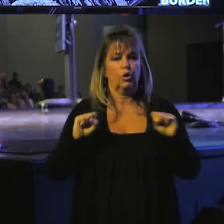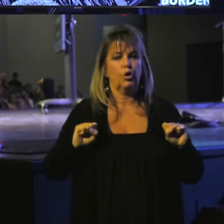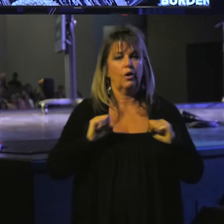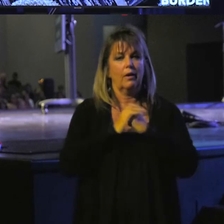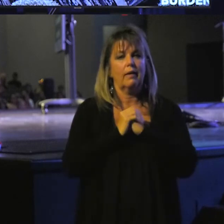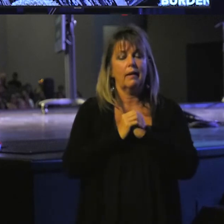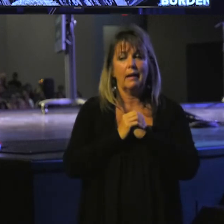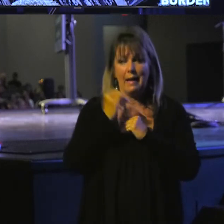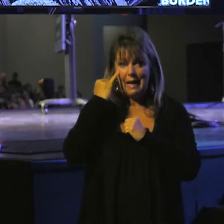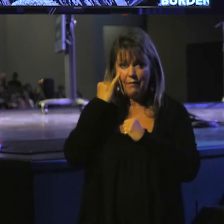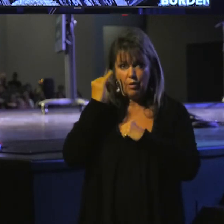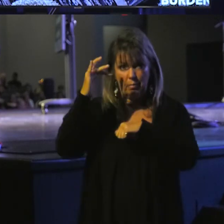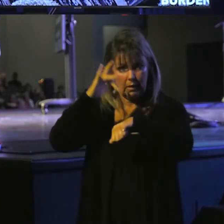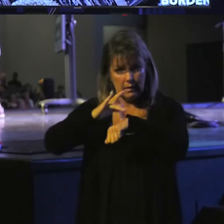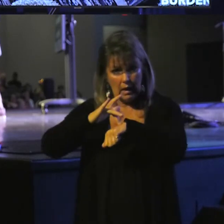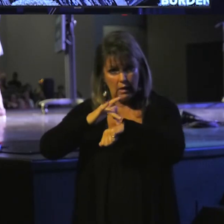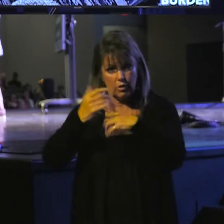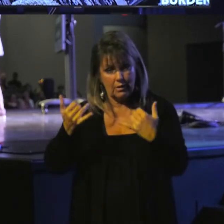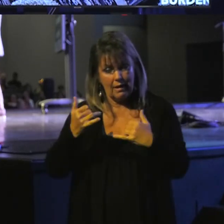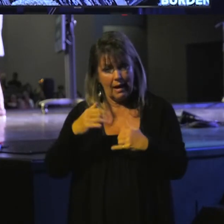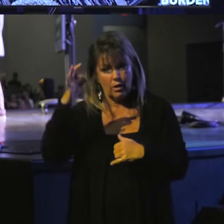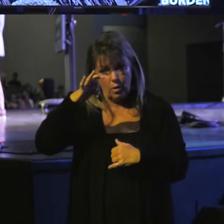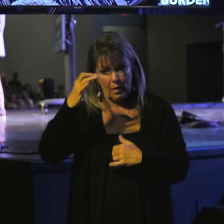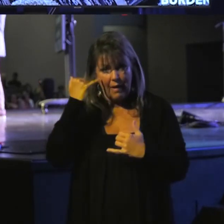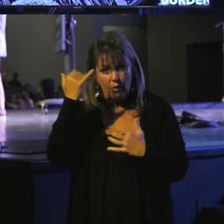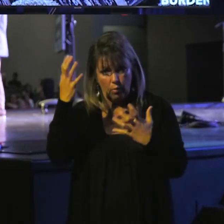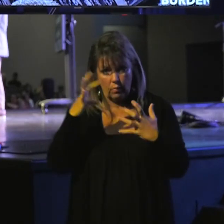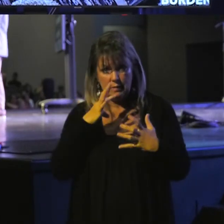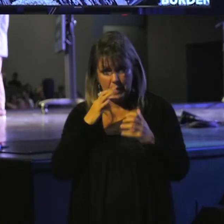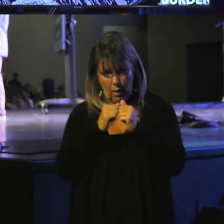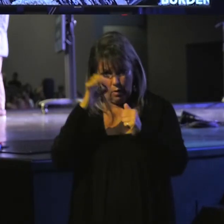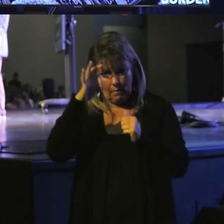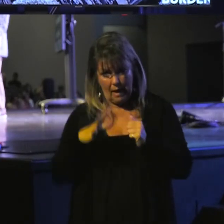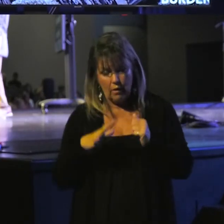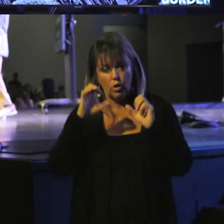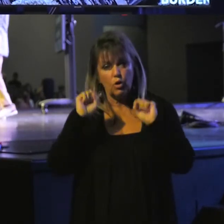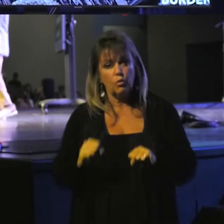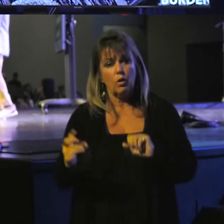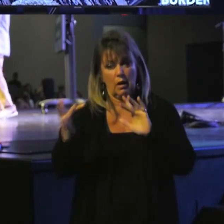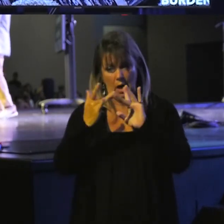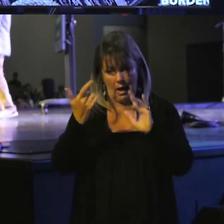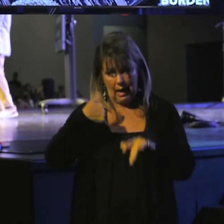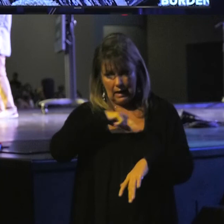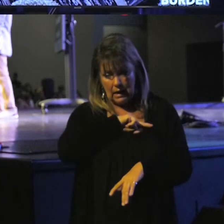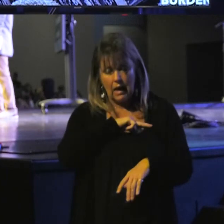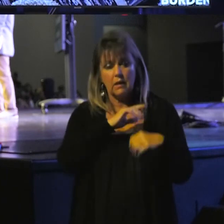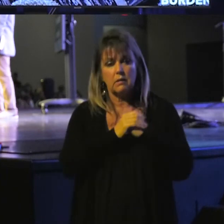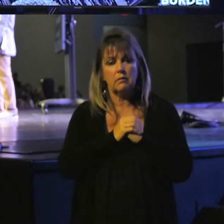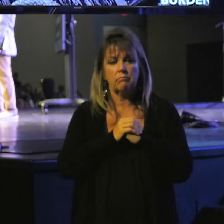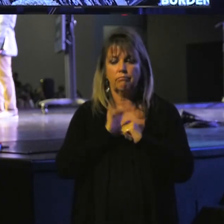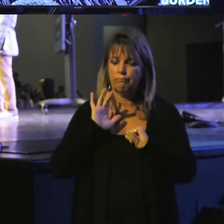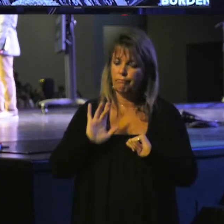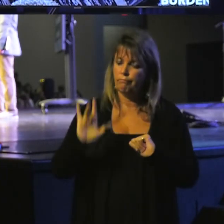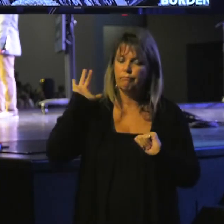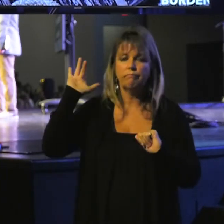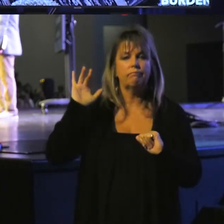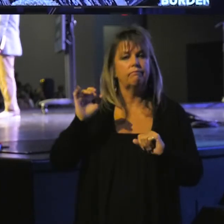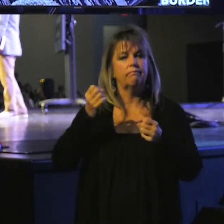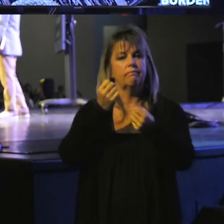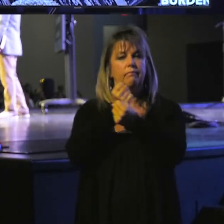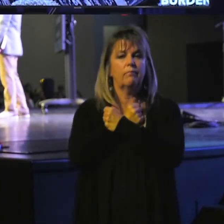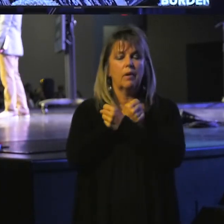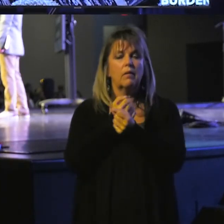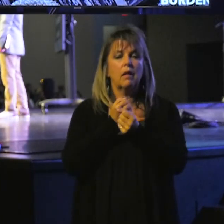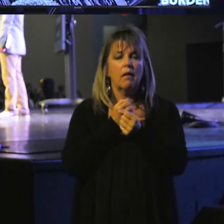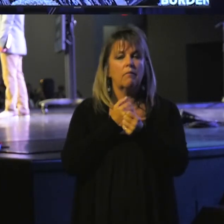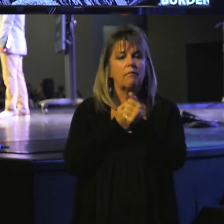And therefore, if you've been touched by today's sermon, if you want to speak with a pastor, you can contact us. We're one click away. We would love to follow